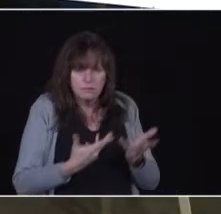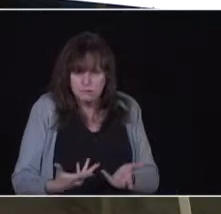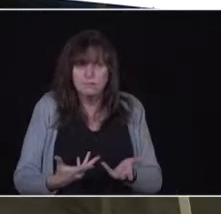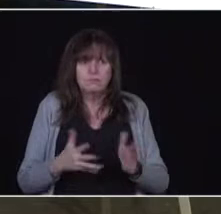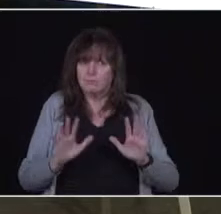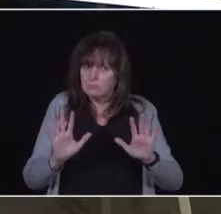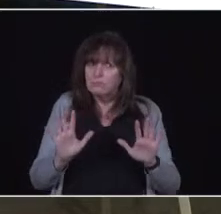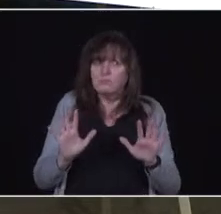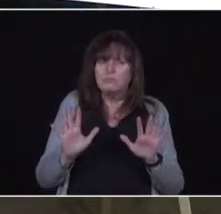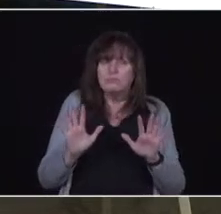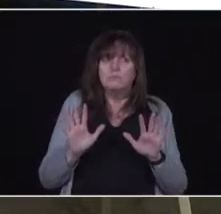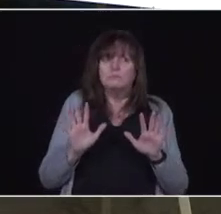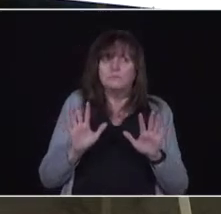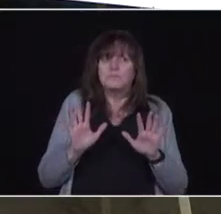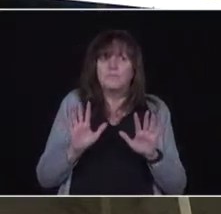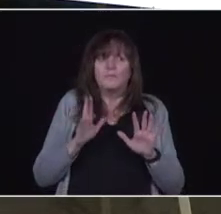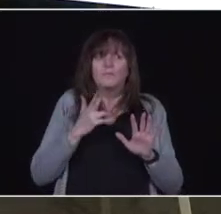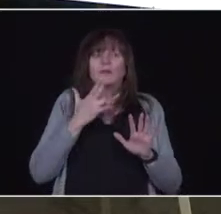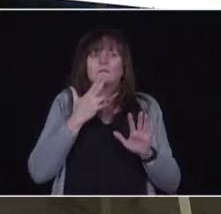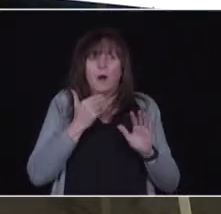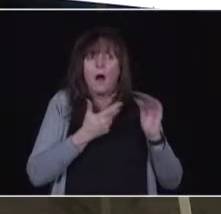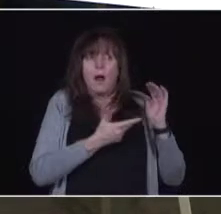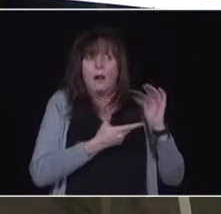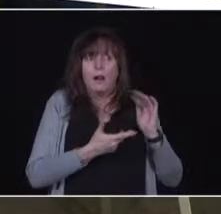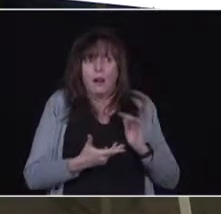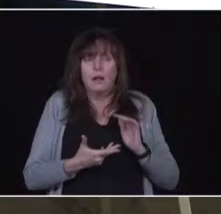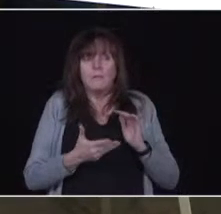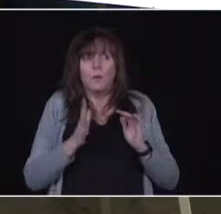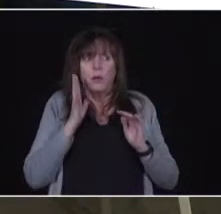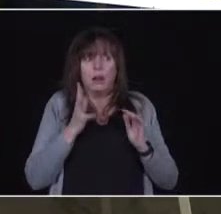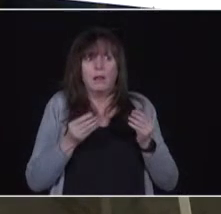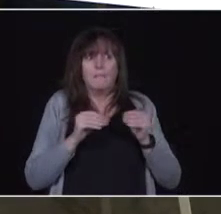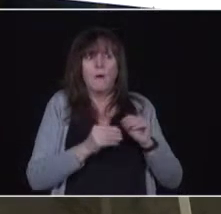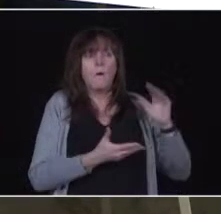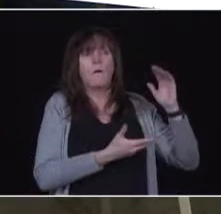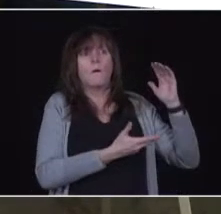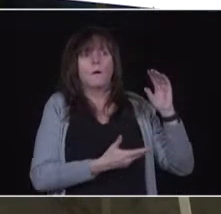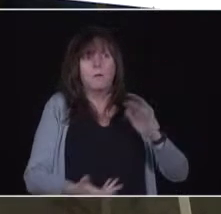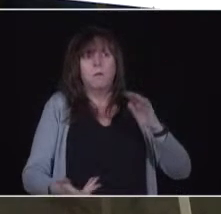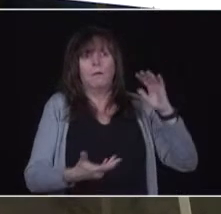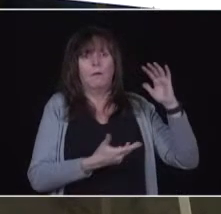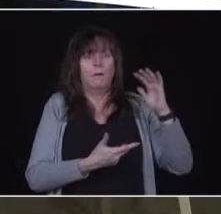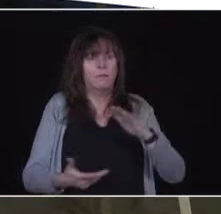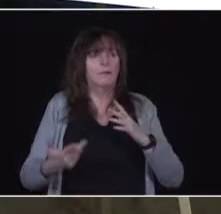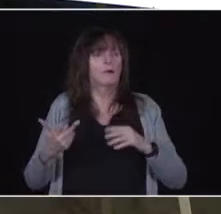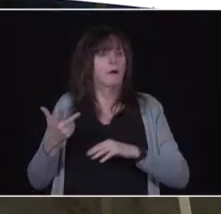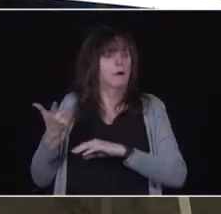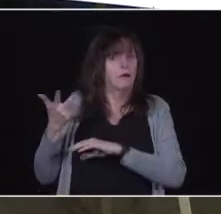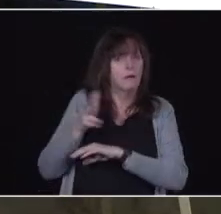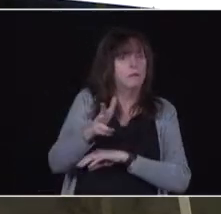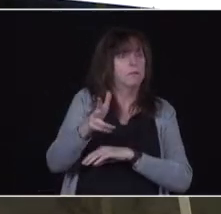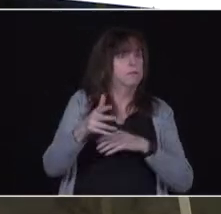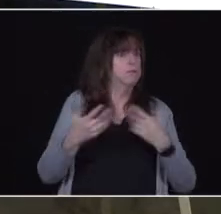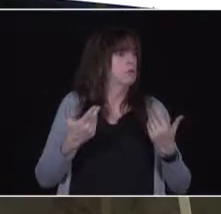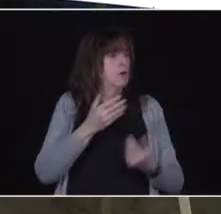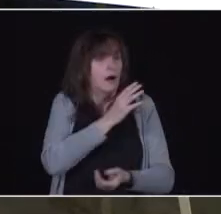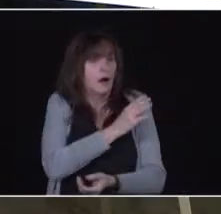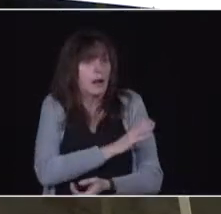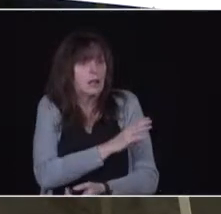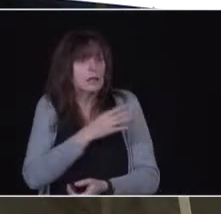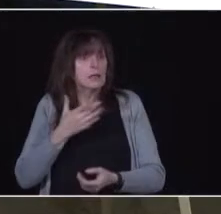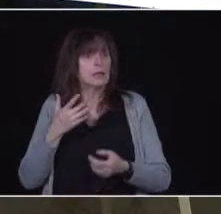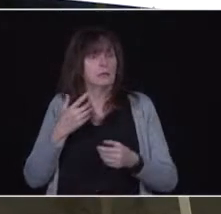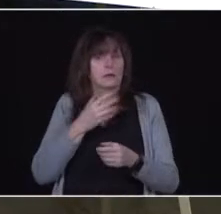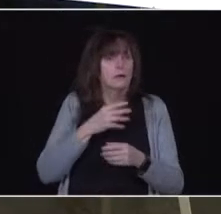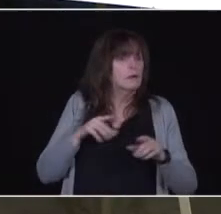that we getting come in and we have mobile clinics, in-community clinics, roaming clinics, all working to deliver those vaccines